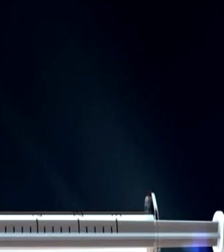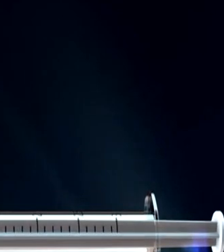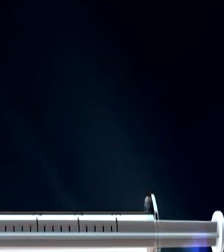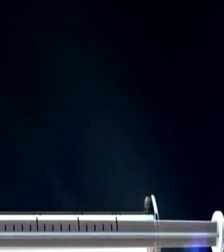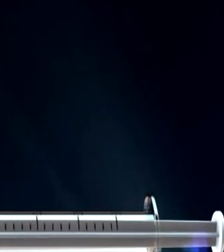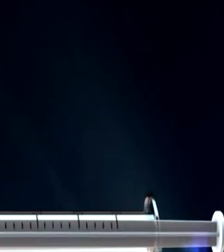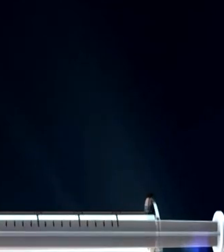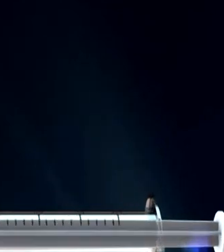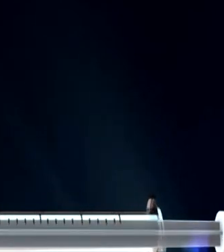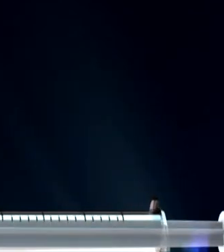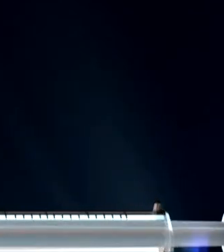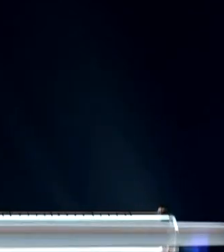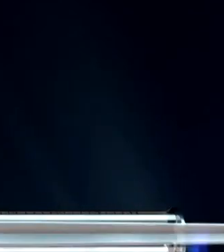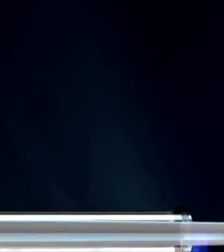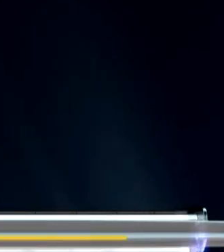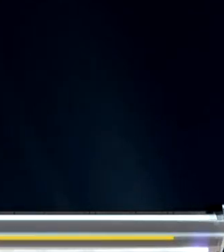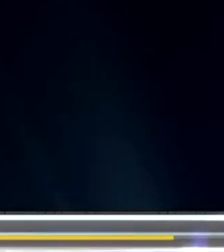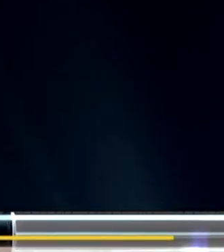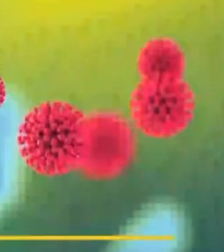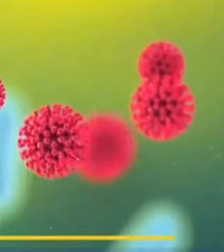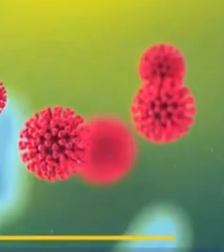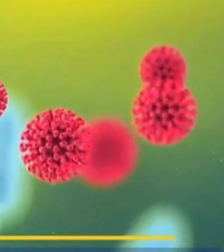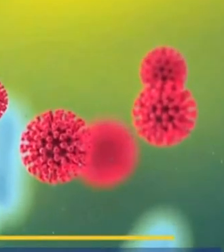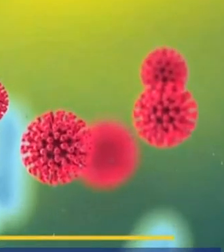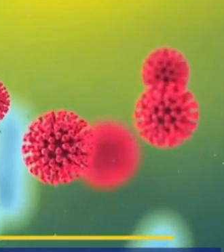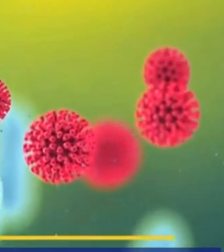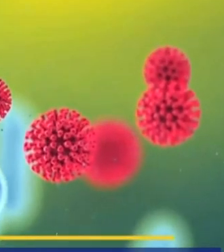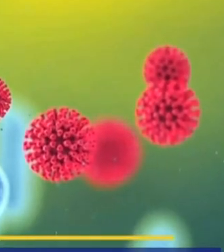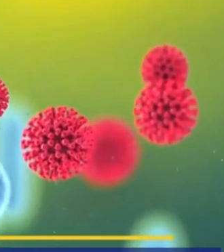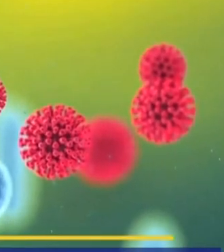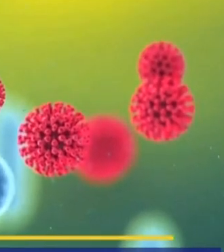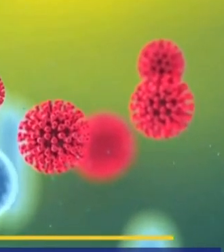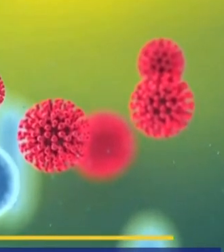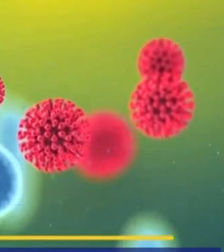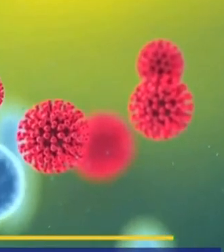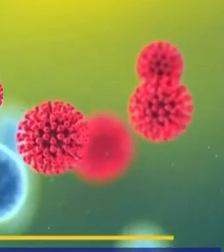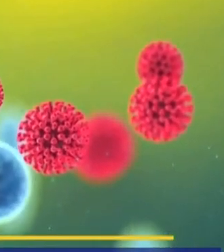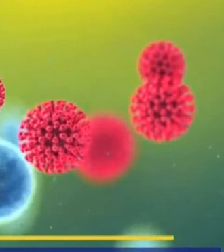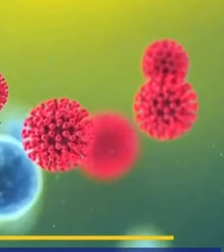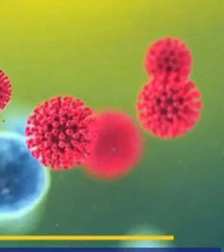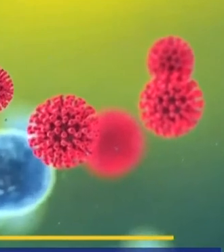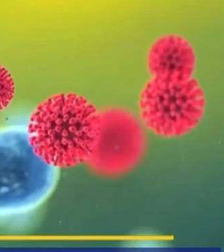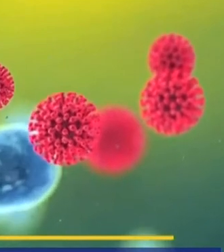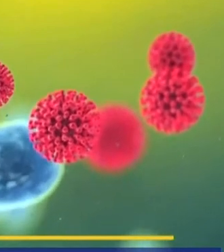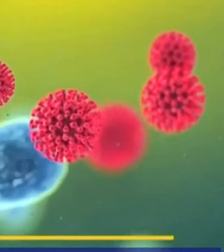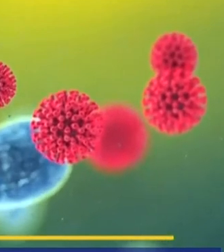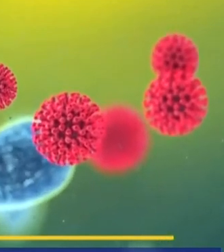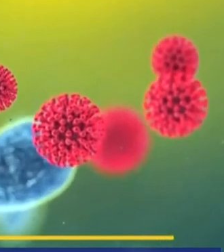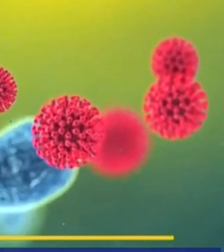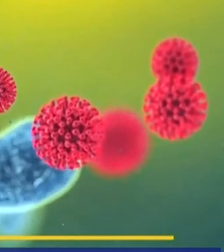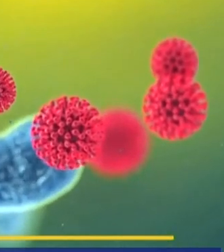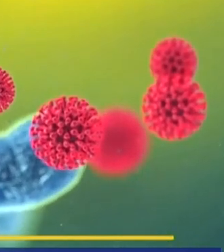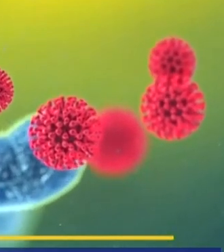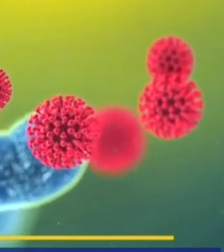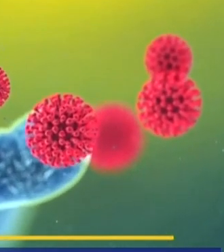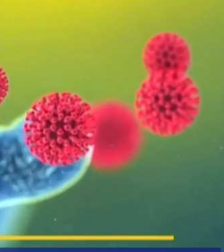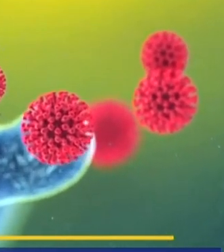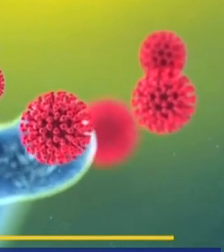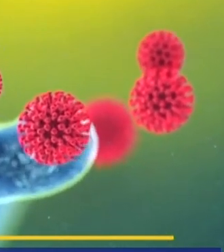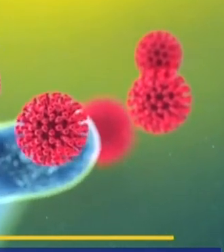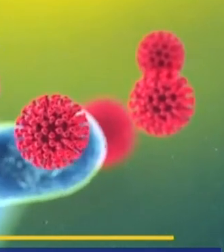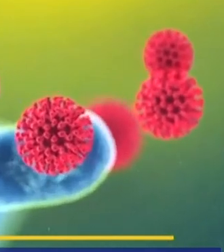after the second dose of the vaccine. The most common side effects include a sore arm, fatigue, feeling tired,